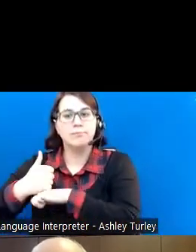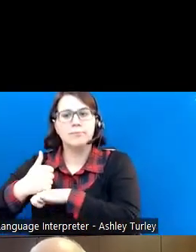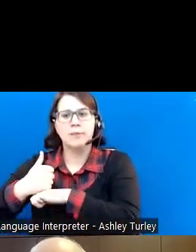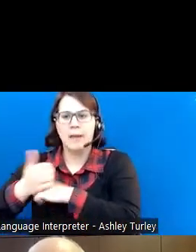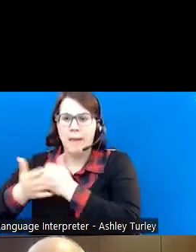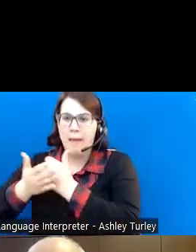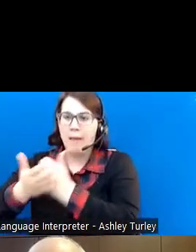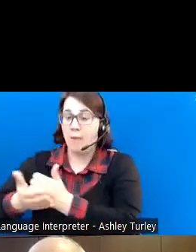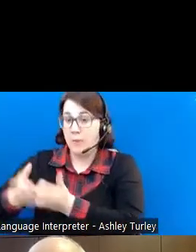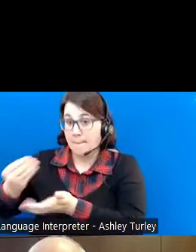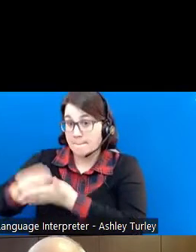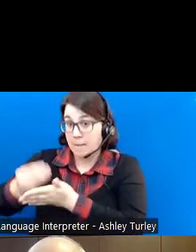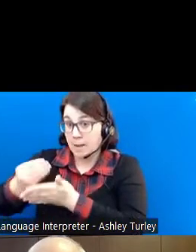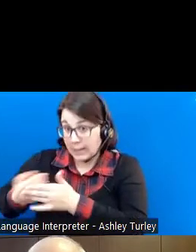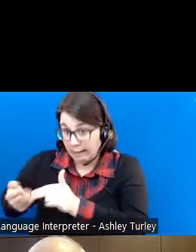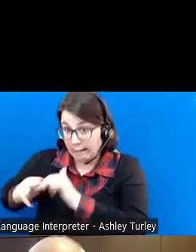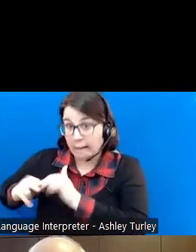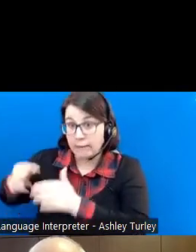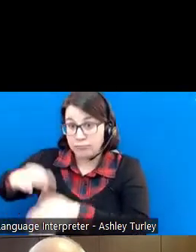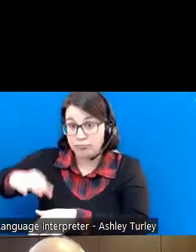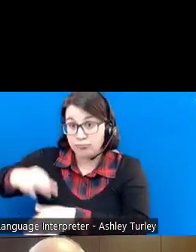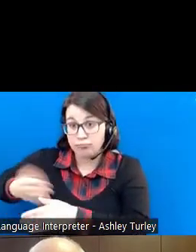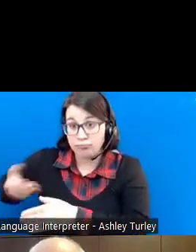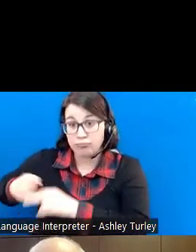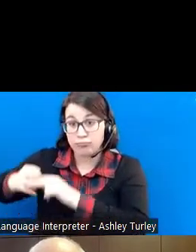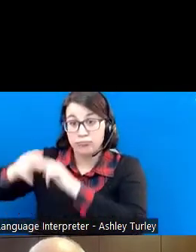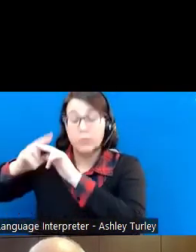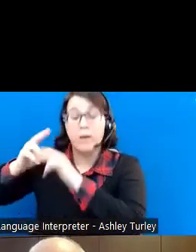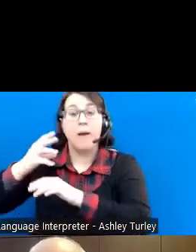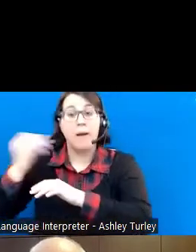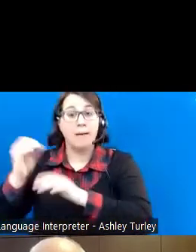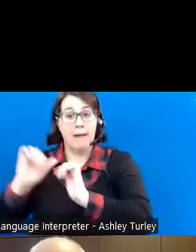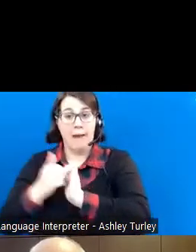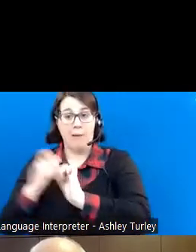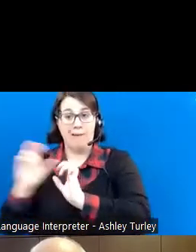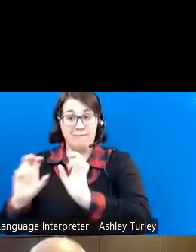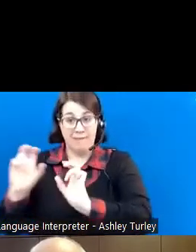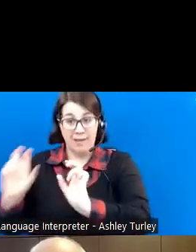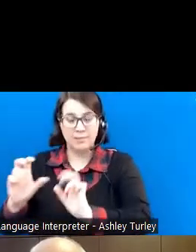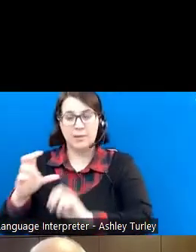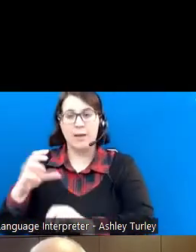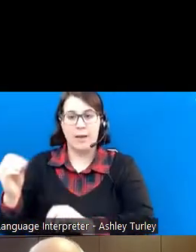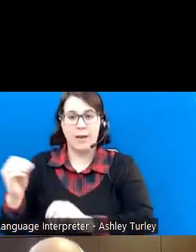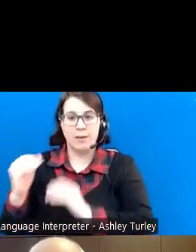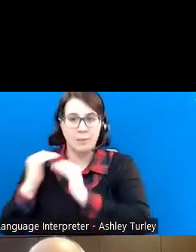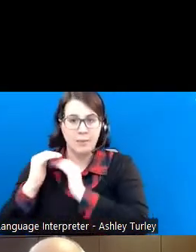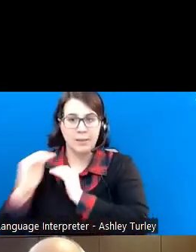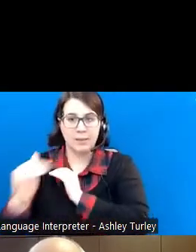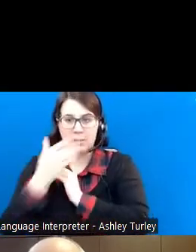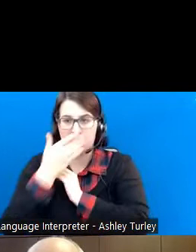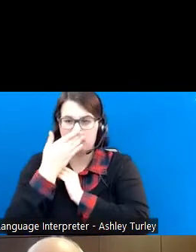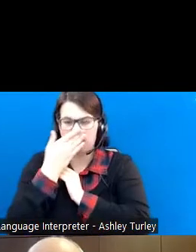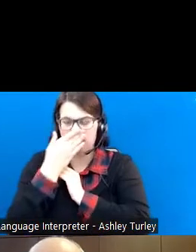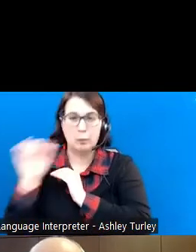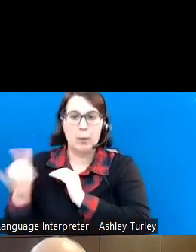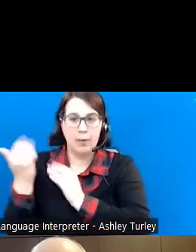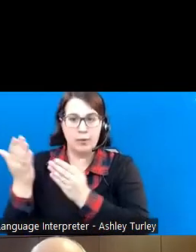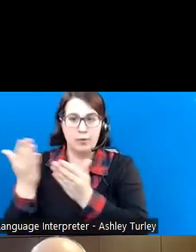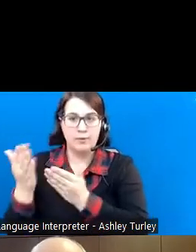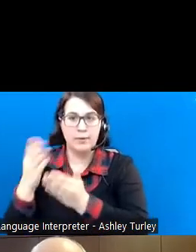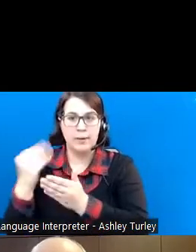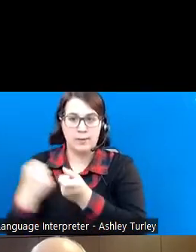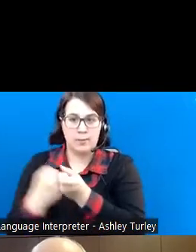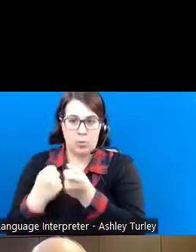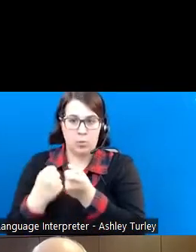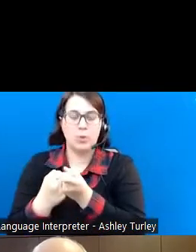gaining financial resources, but how to invest and maintain. other services and supports at the